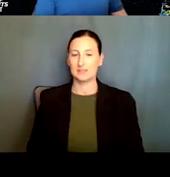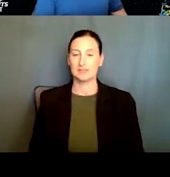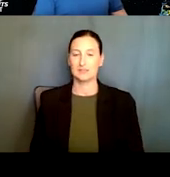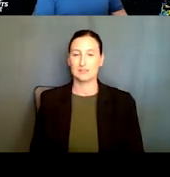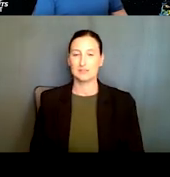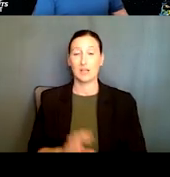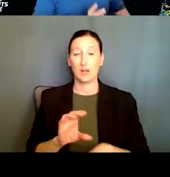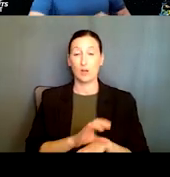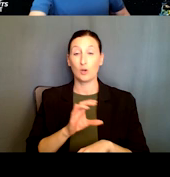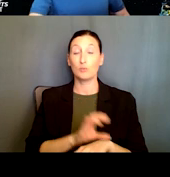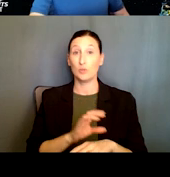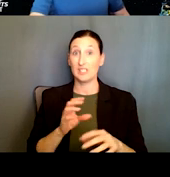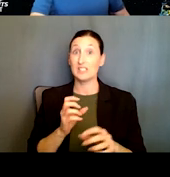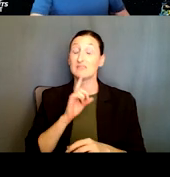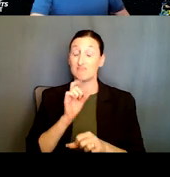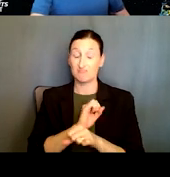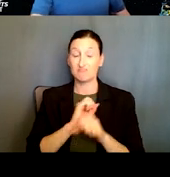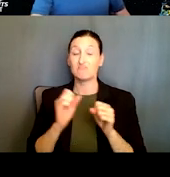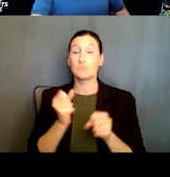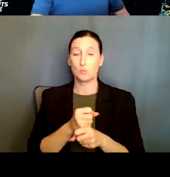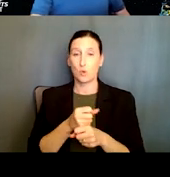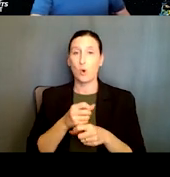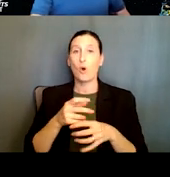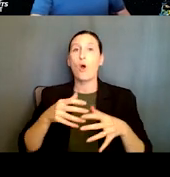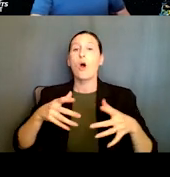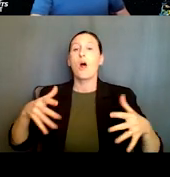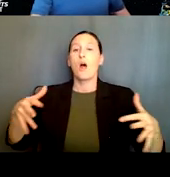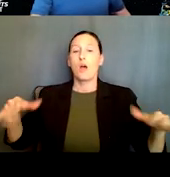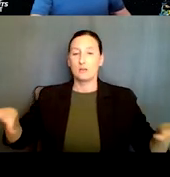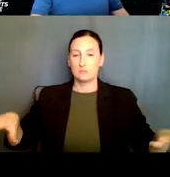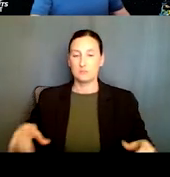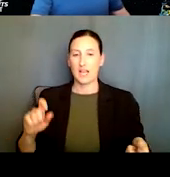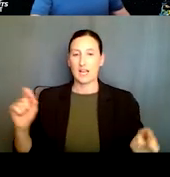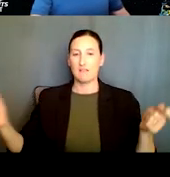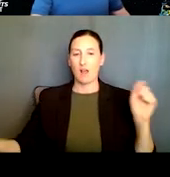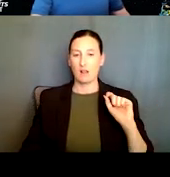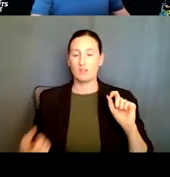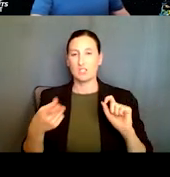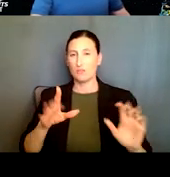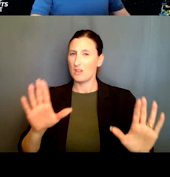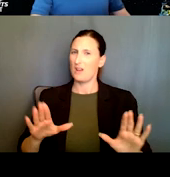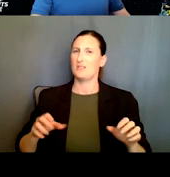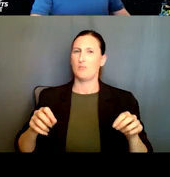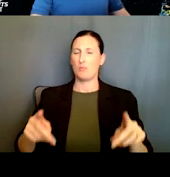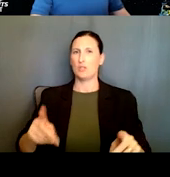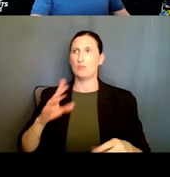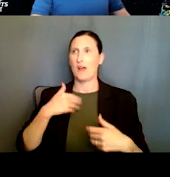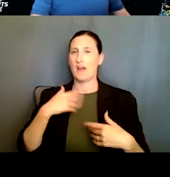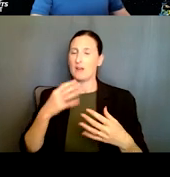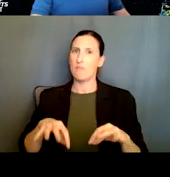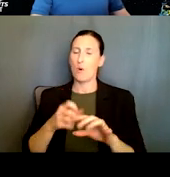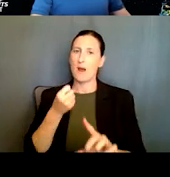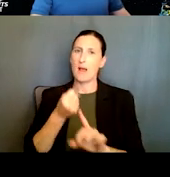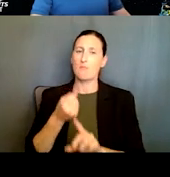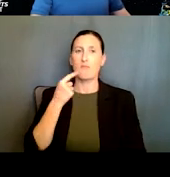computing is expanding rapidly and evolving. So there's a tremendous opportunity to have some really, um, important impact in this